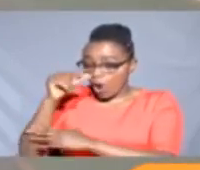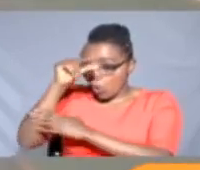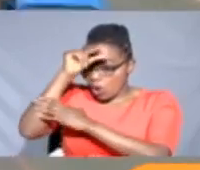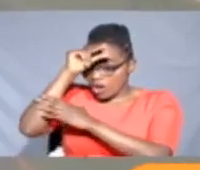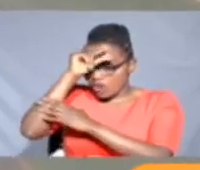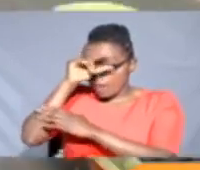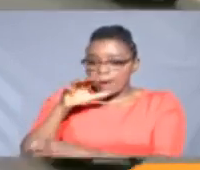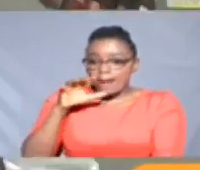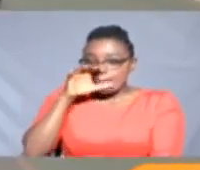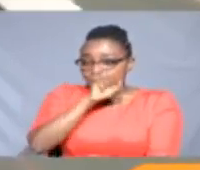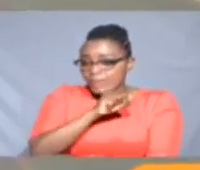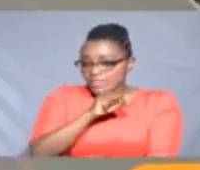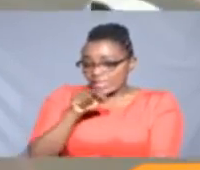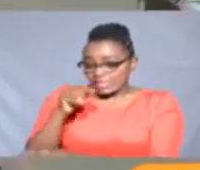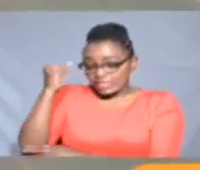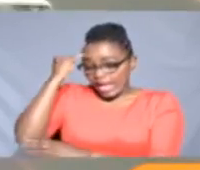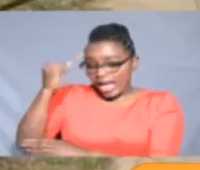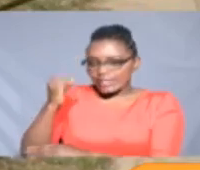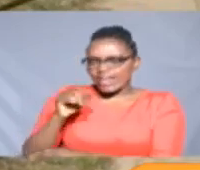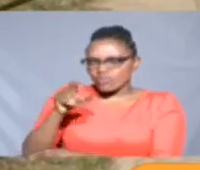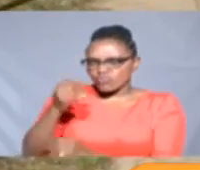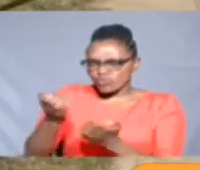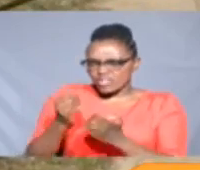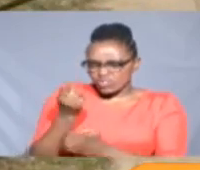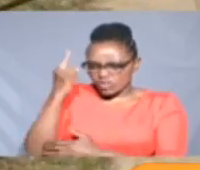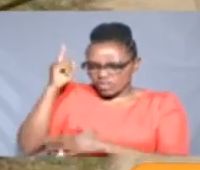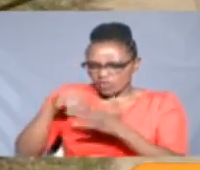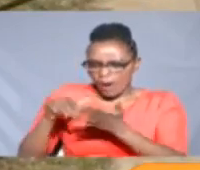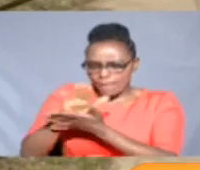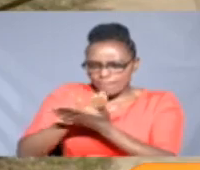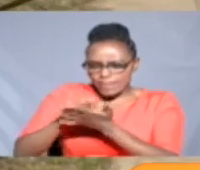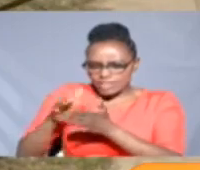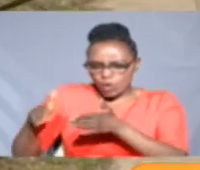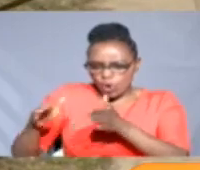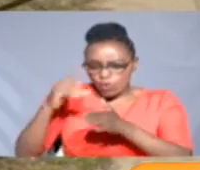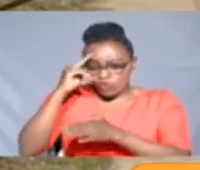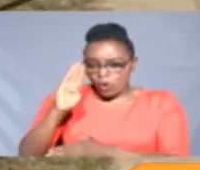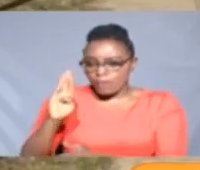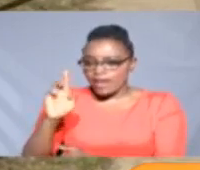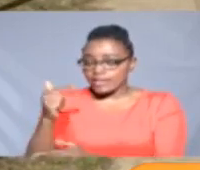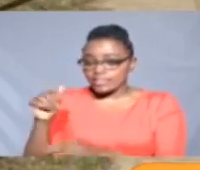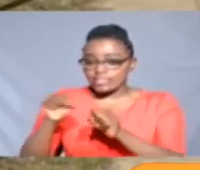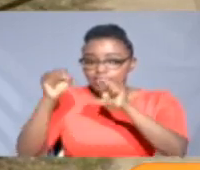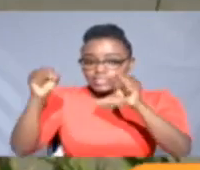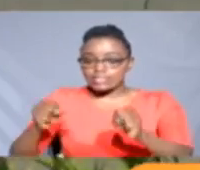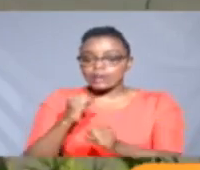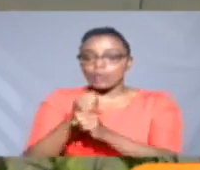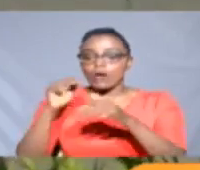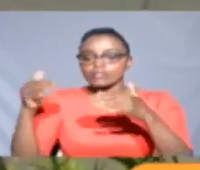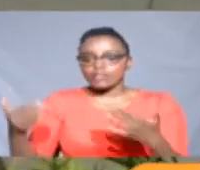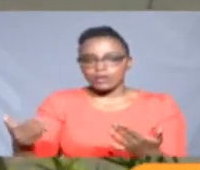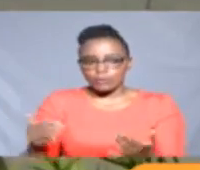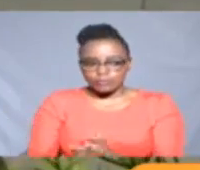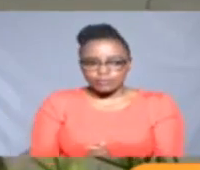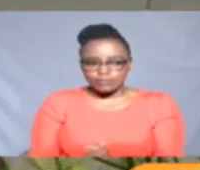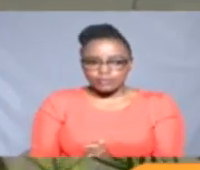the government is missing the mark, one needs to understand how the basic model of the BRT system works.